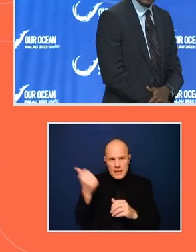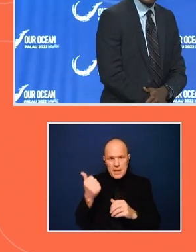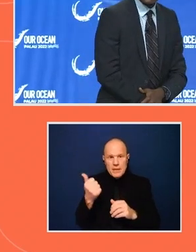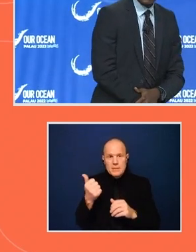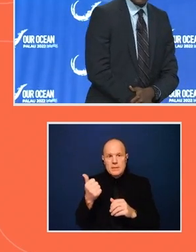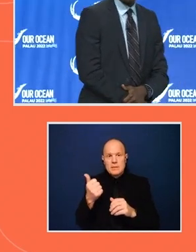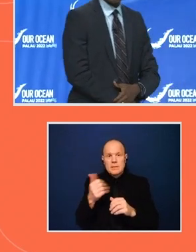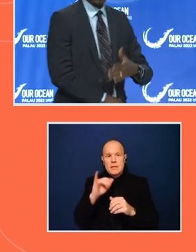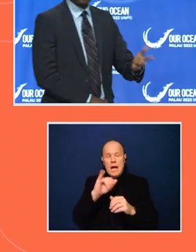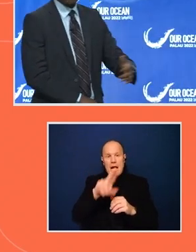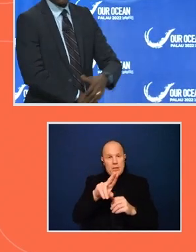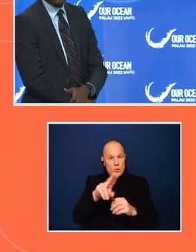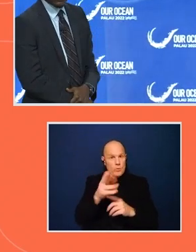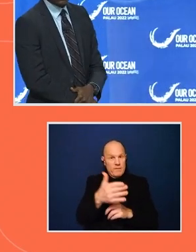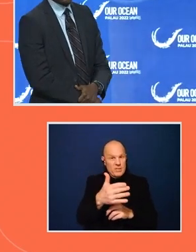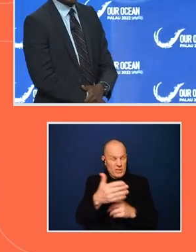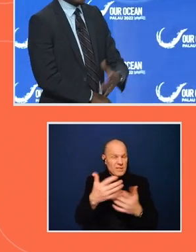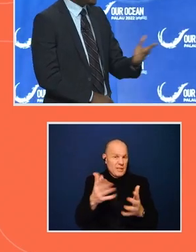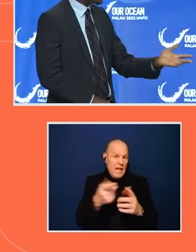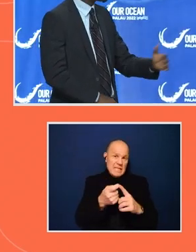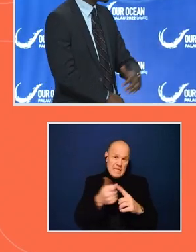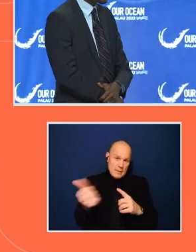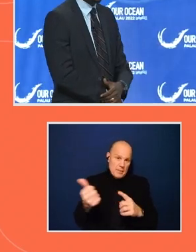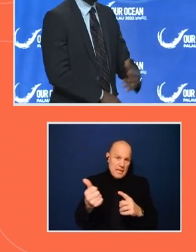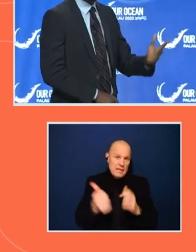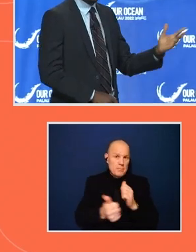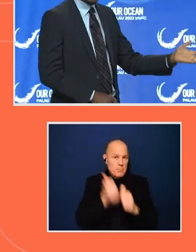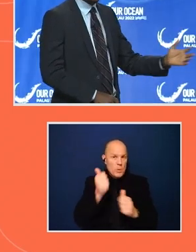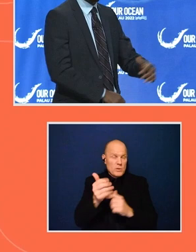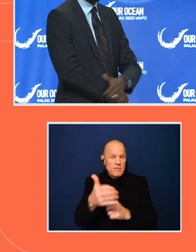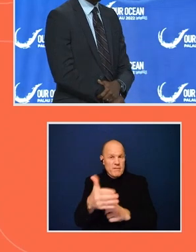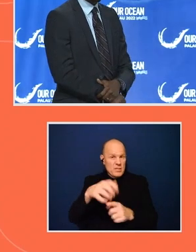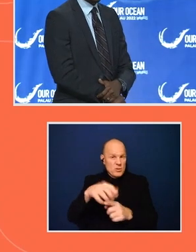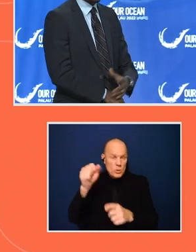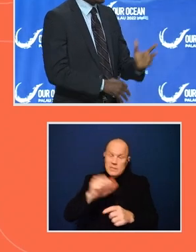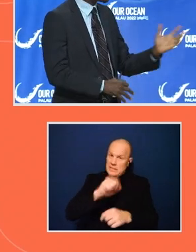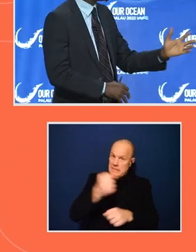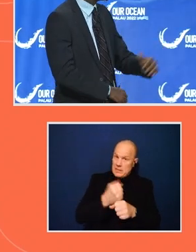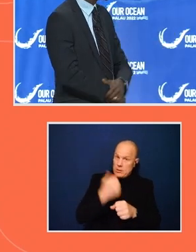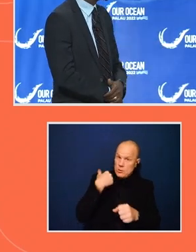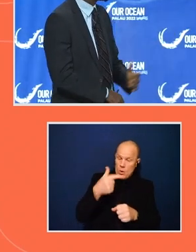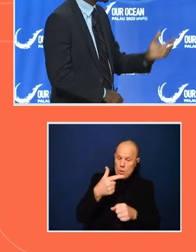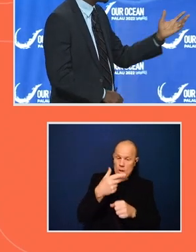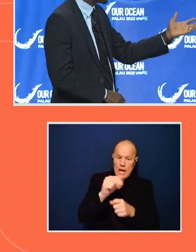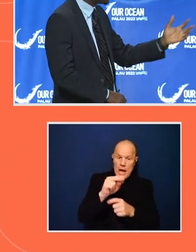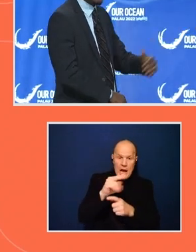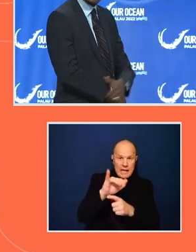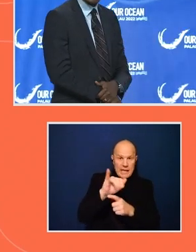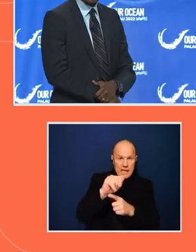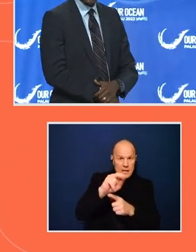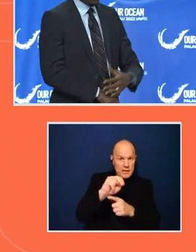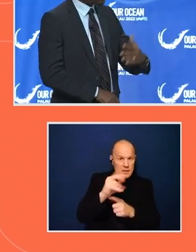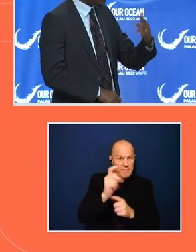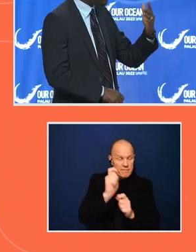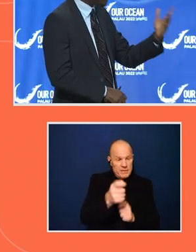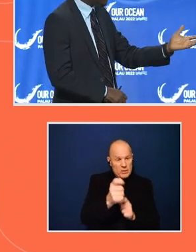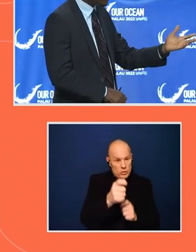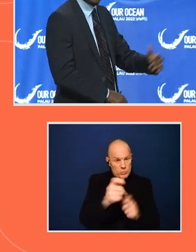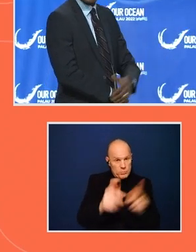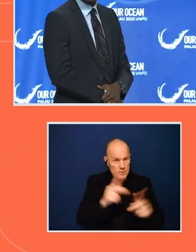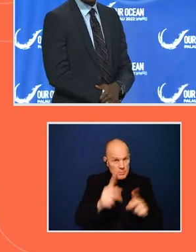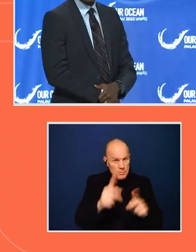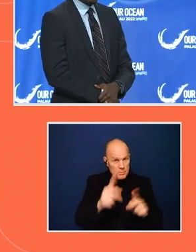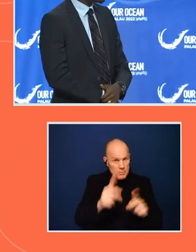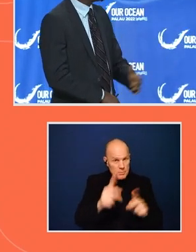eliminated most of the fish sources. Ten years ago, the Ghanaian fishermen and the Ghanaian fisheries was quite more effective, was quite